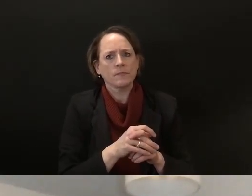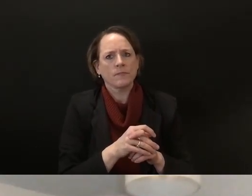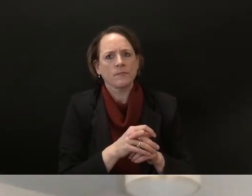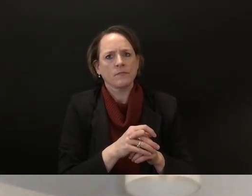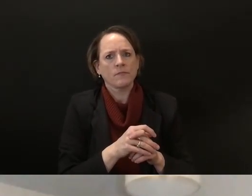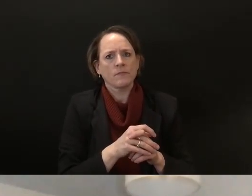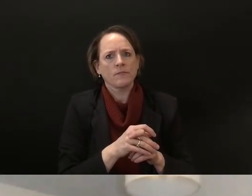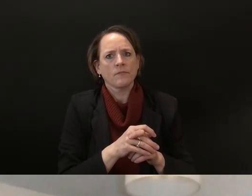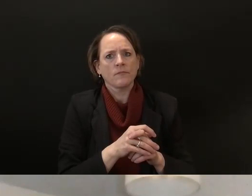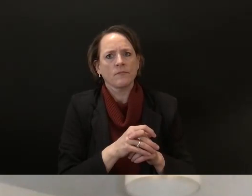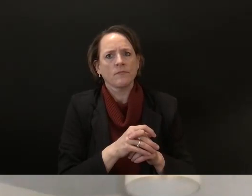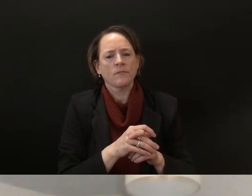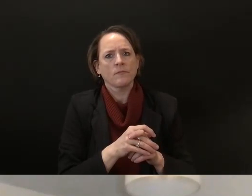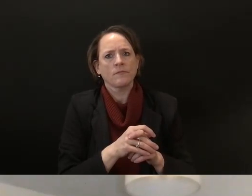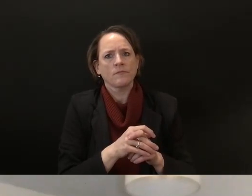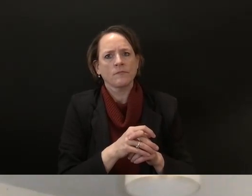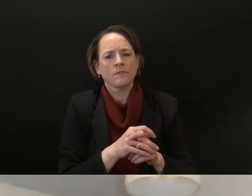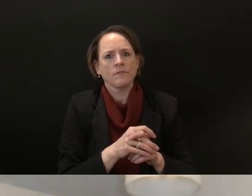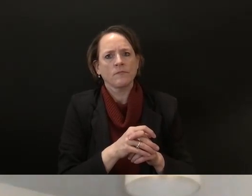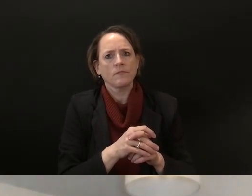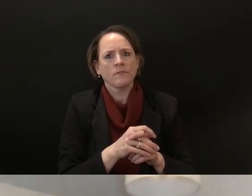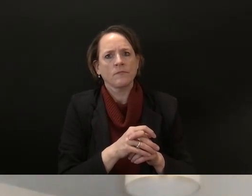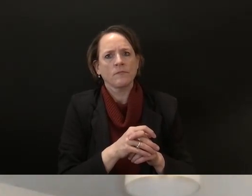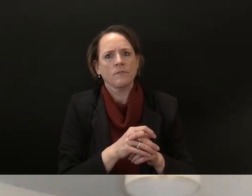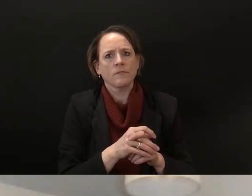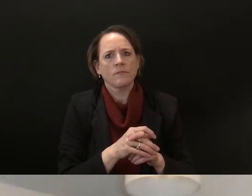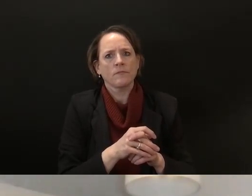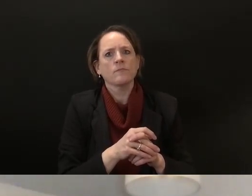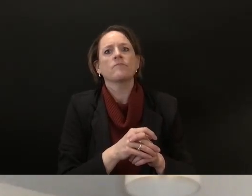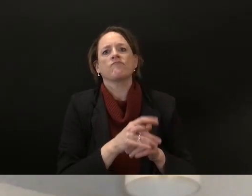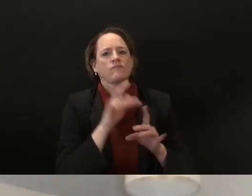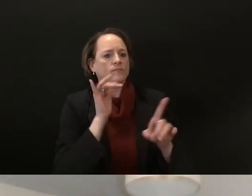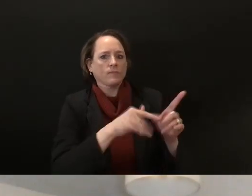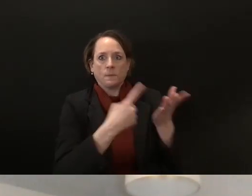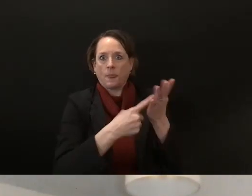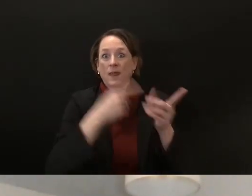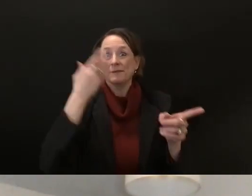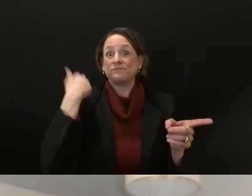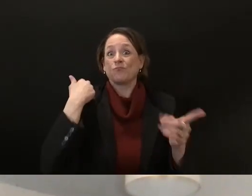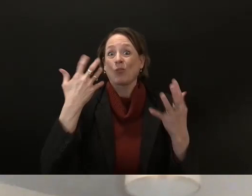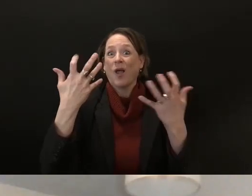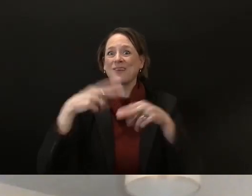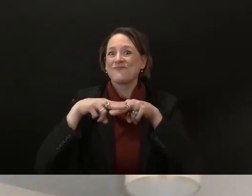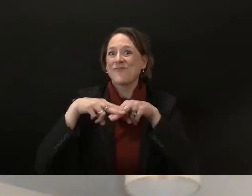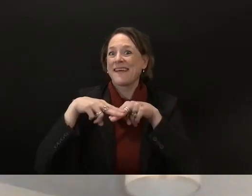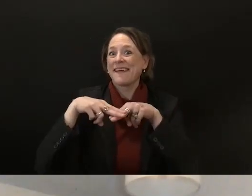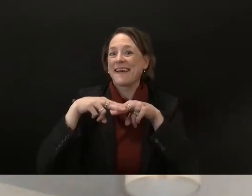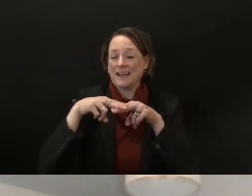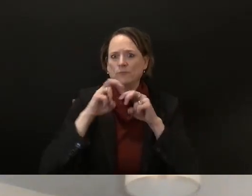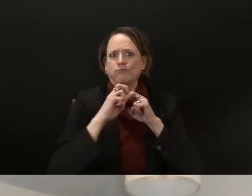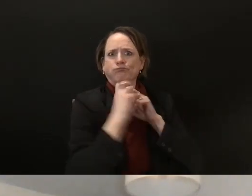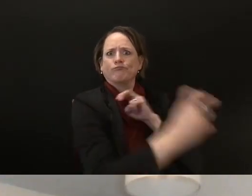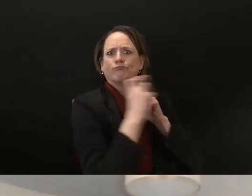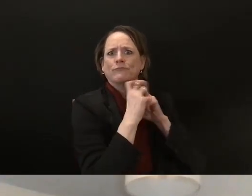between from kenosha recene up to milwaukee is supposed to kind of come to bay view saint francis cuttahay saint francis and